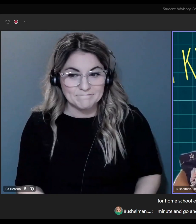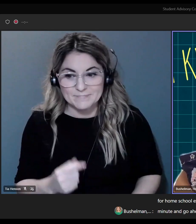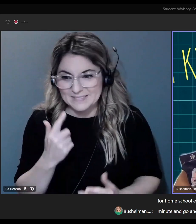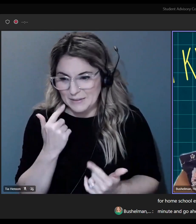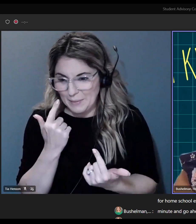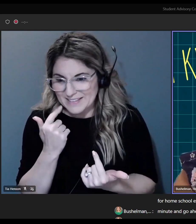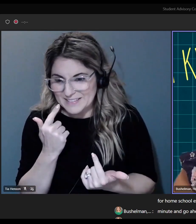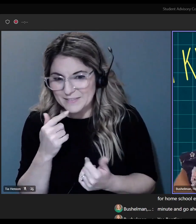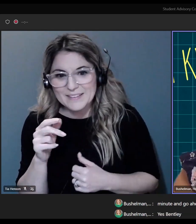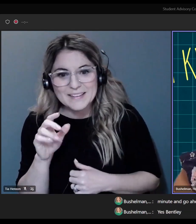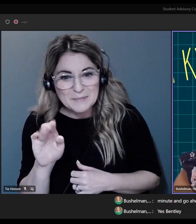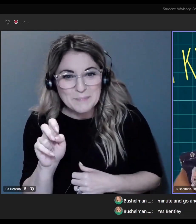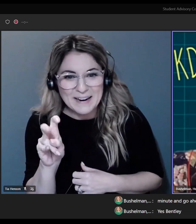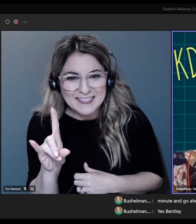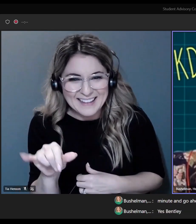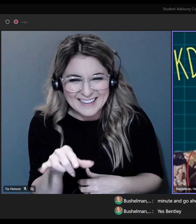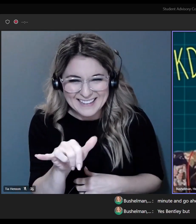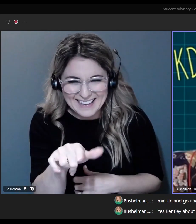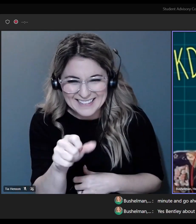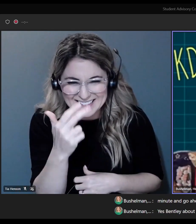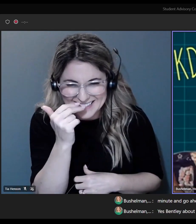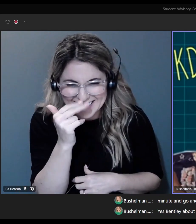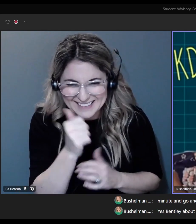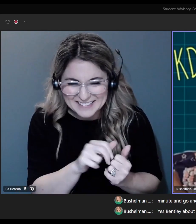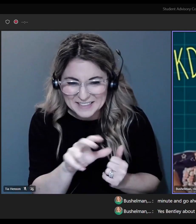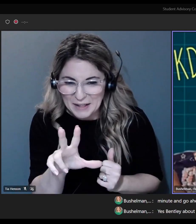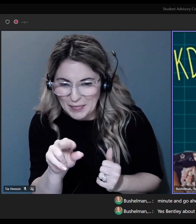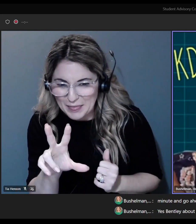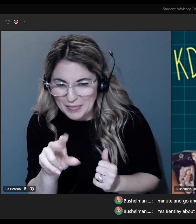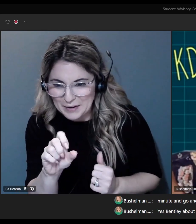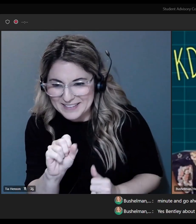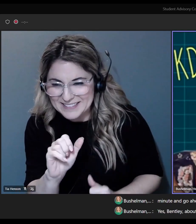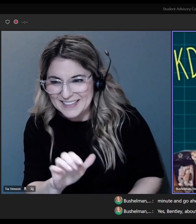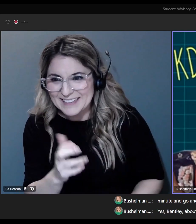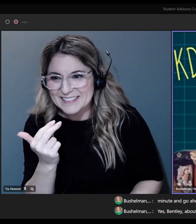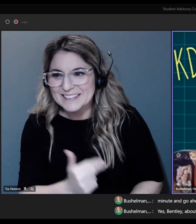Yes, Bentley. About 30 more seconds.